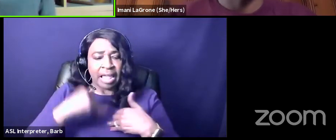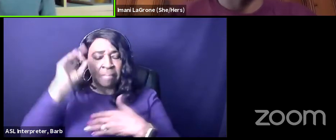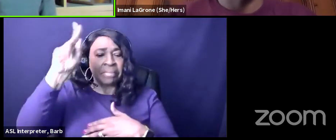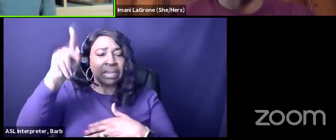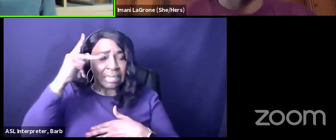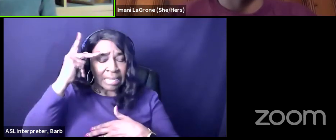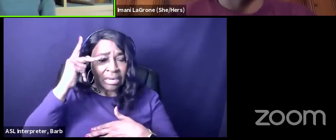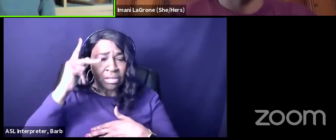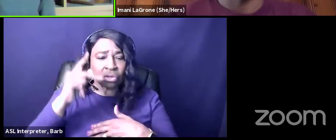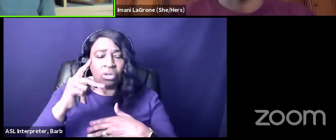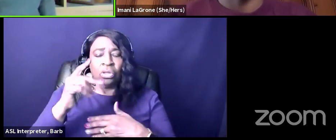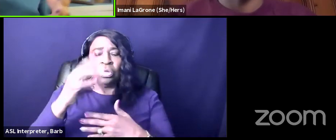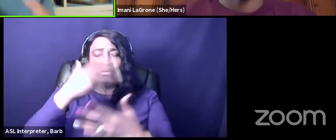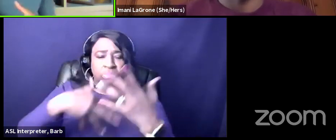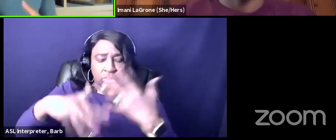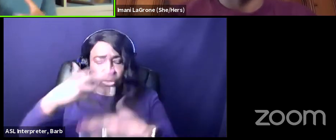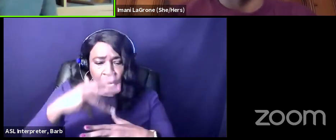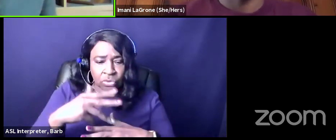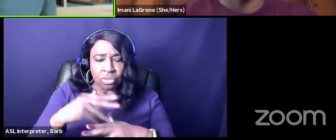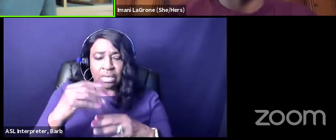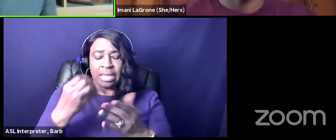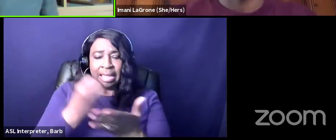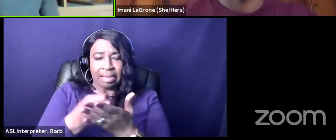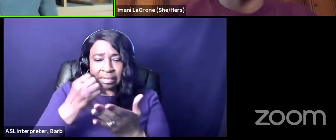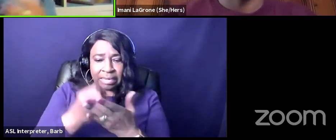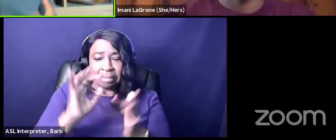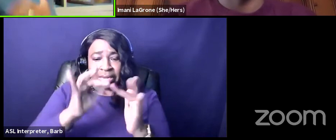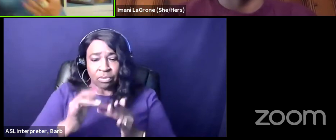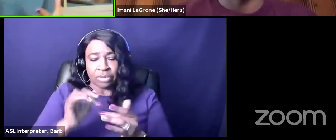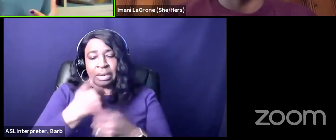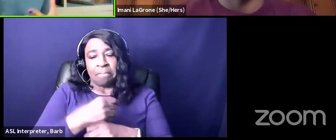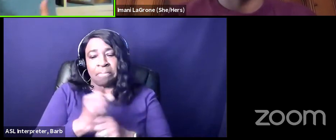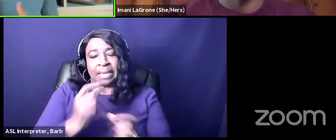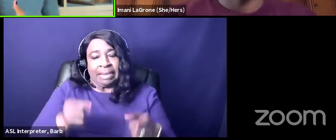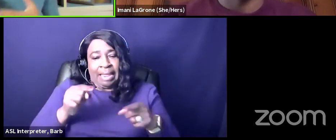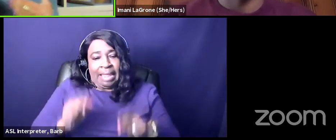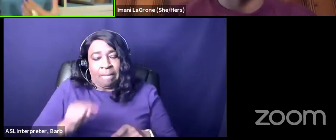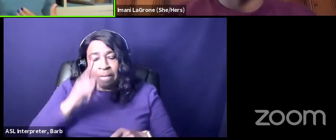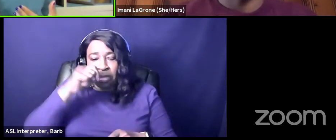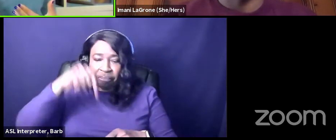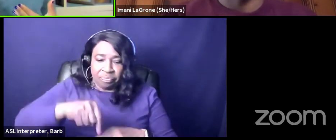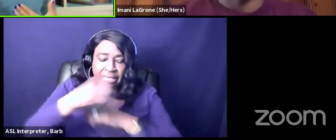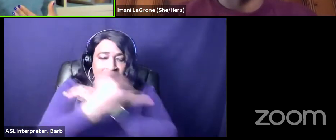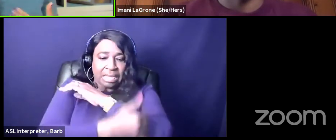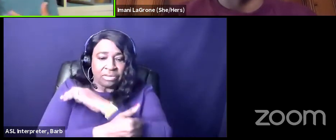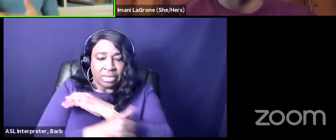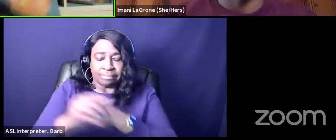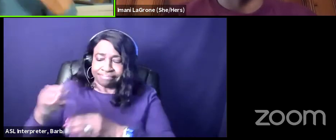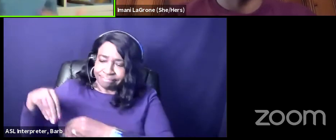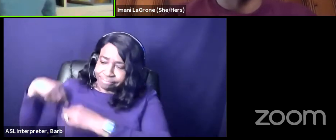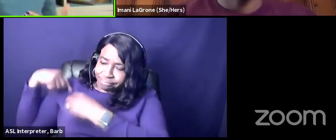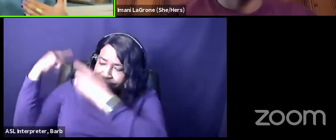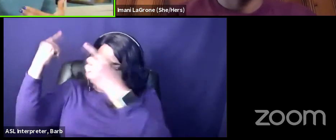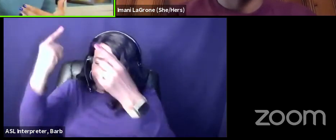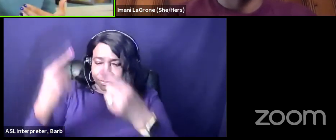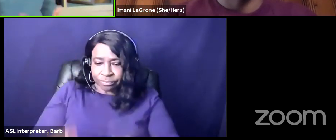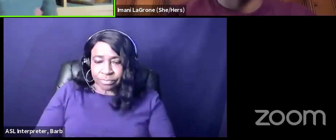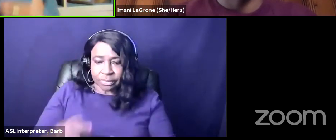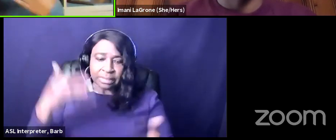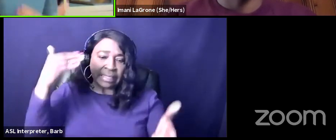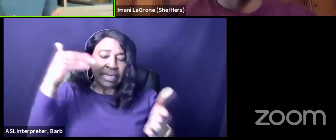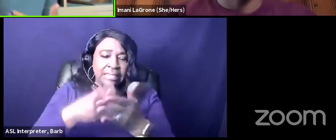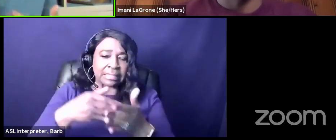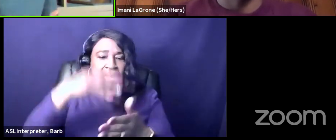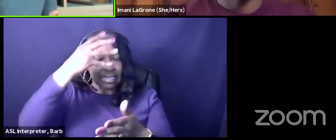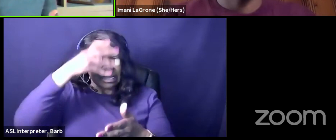social and economic networks to make that happen uh because this country has a long-standing history of anti-immigrant sentiments